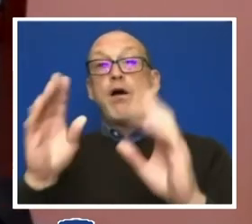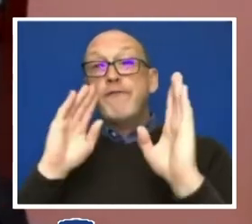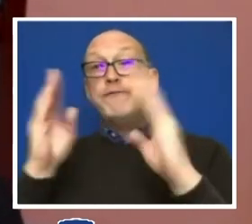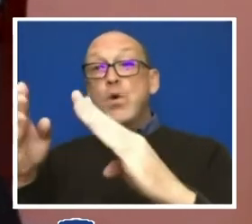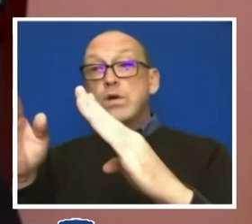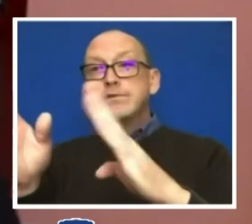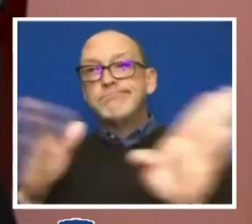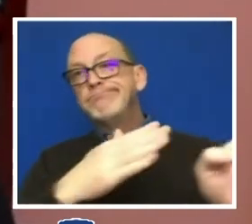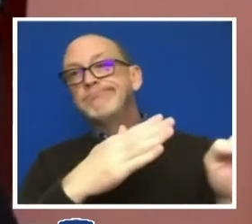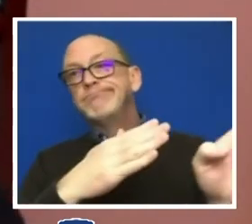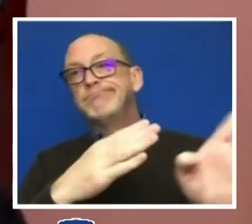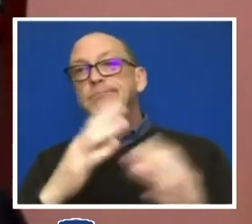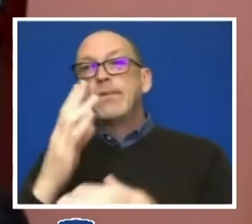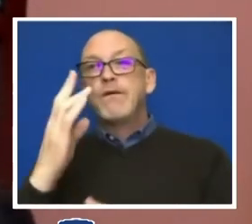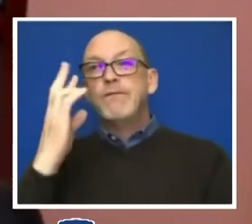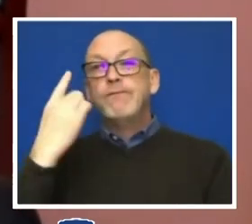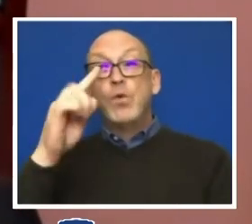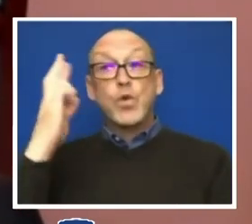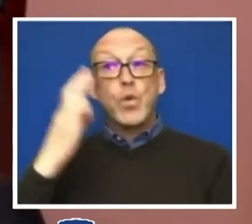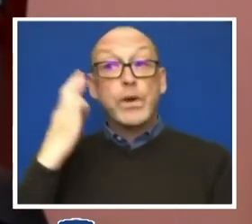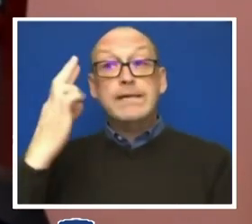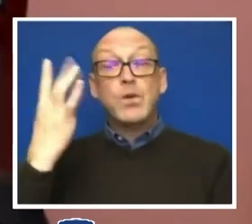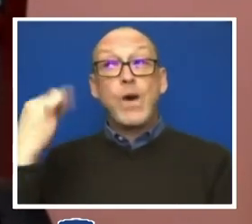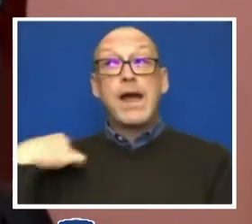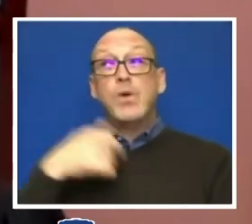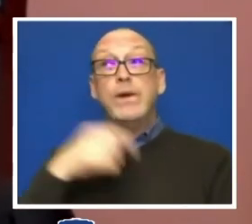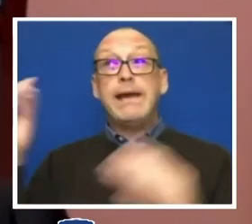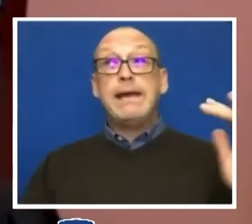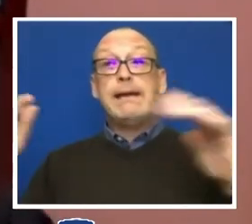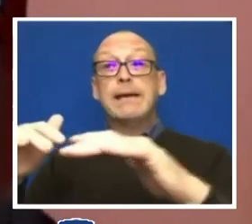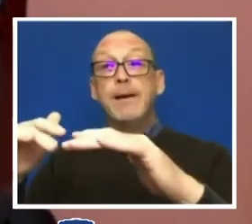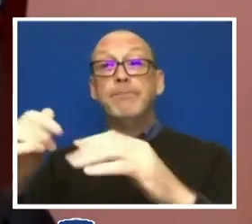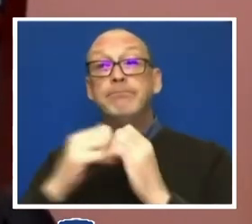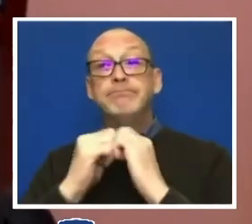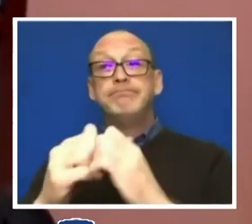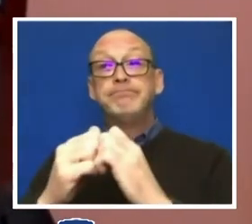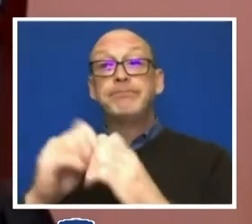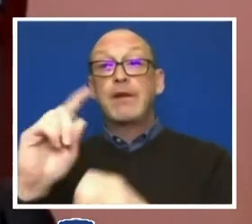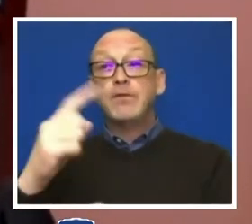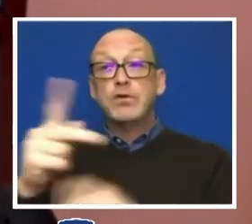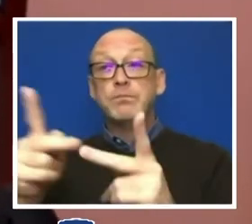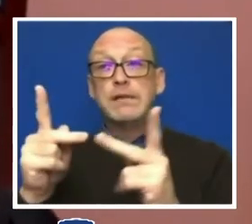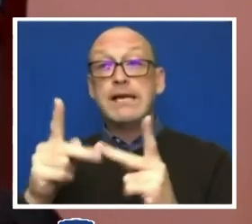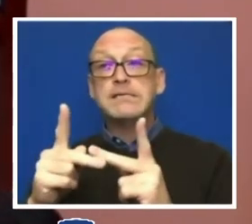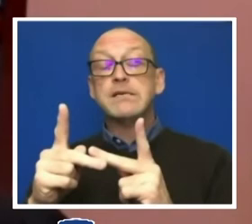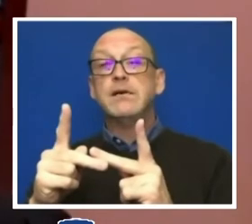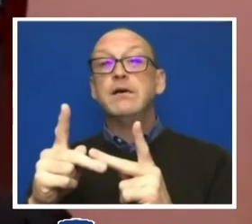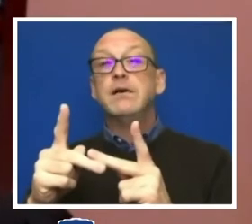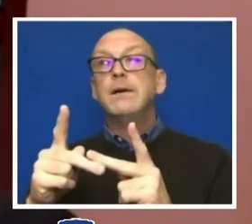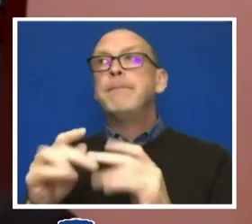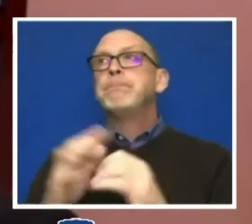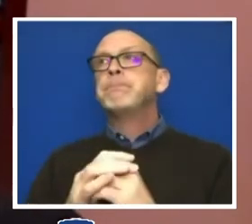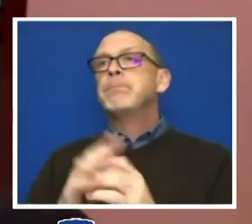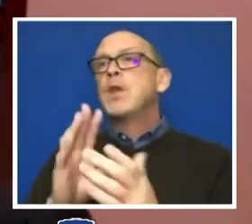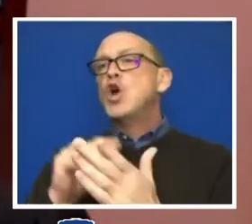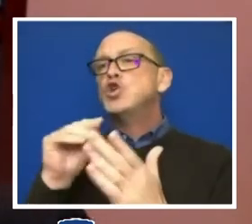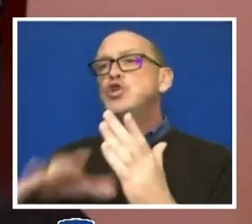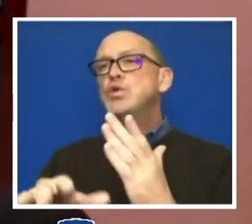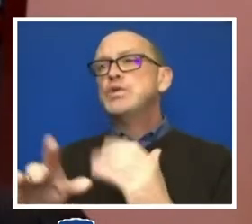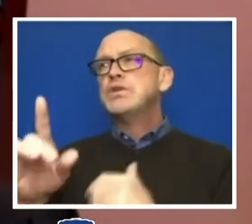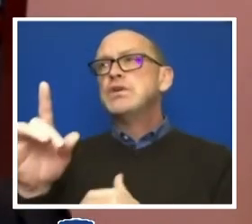us together in the first place. Marginalized students felt that the code fell